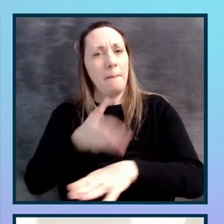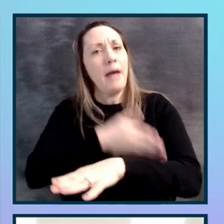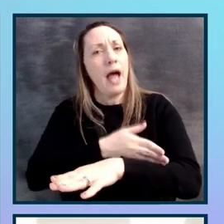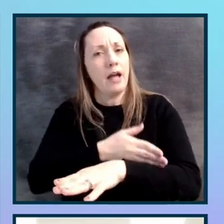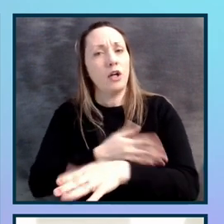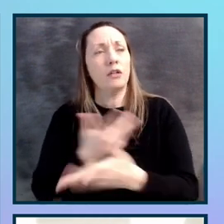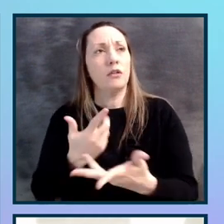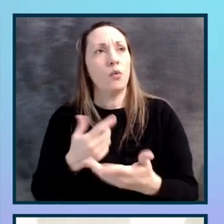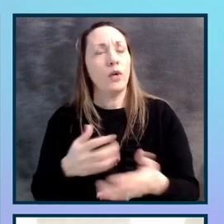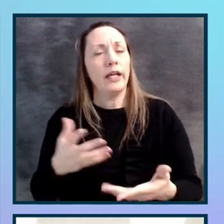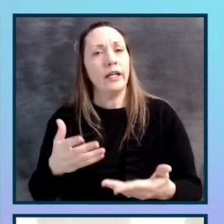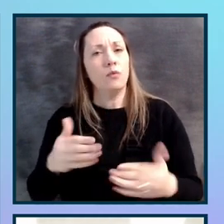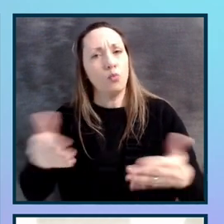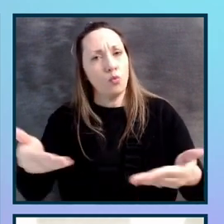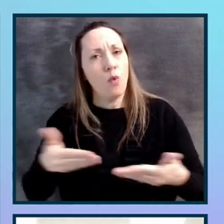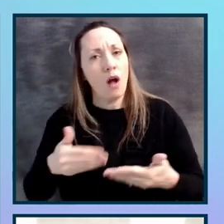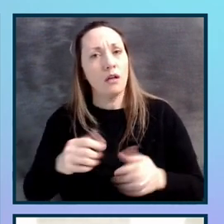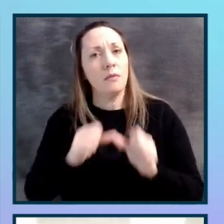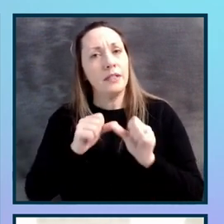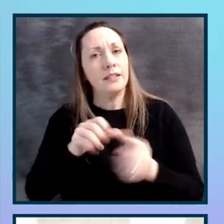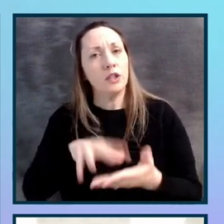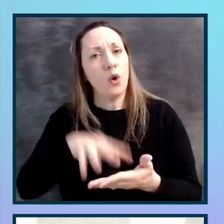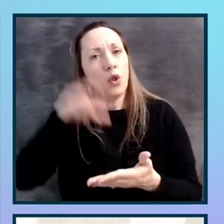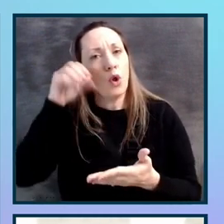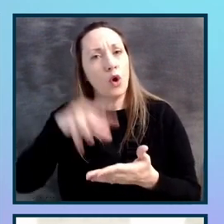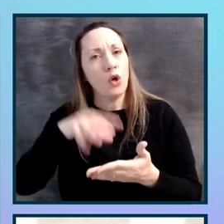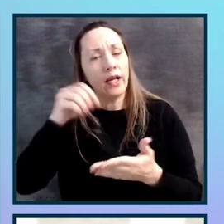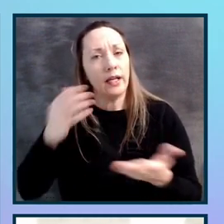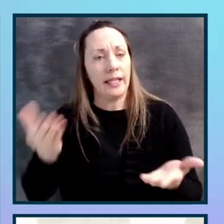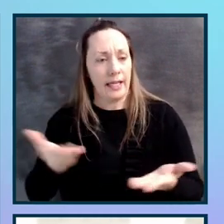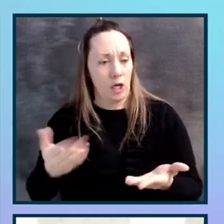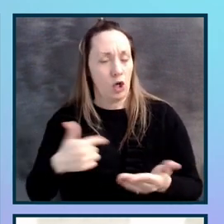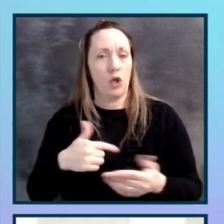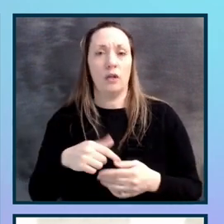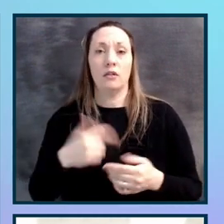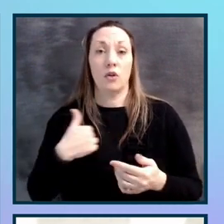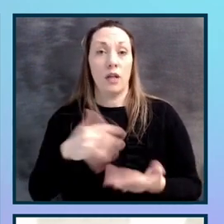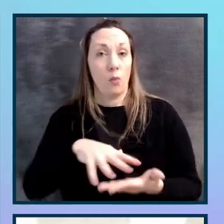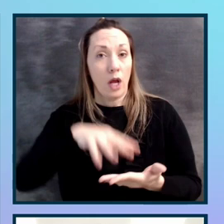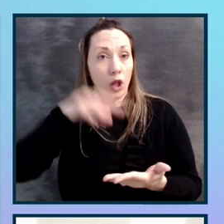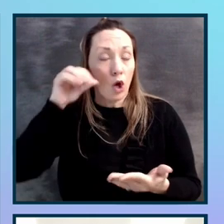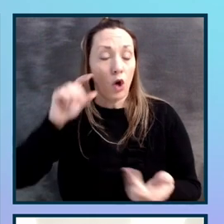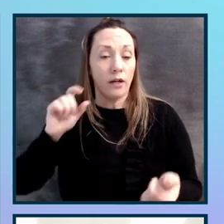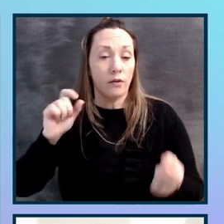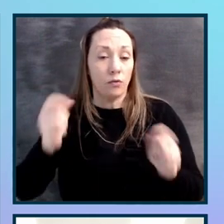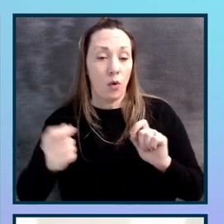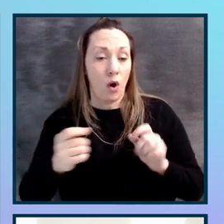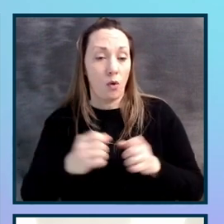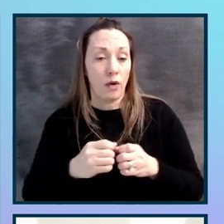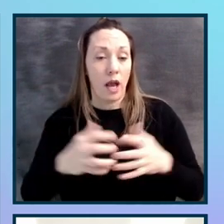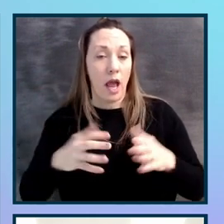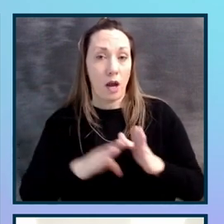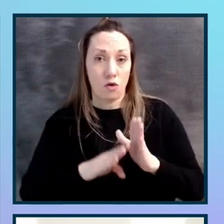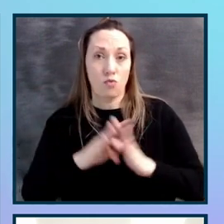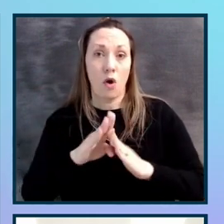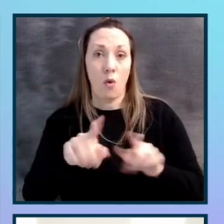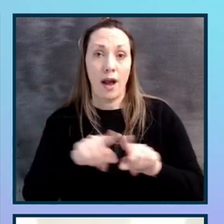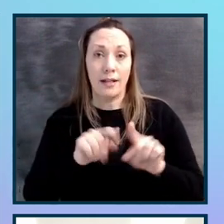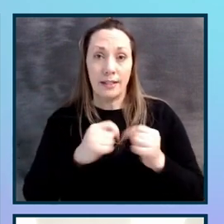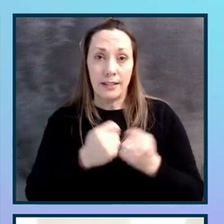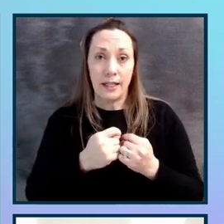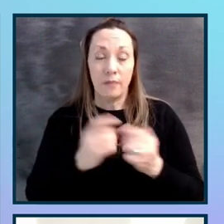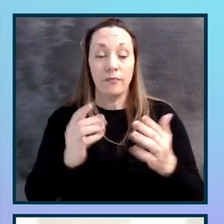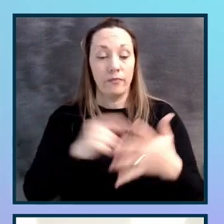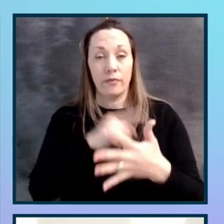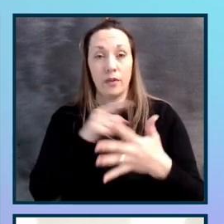learning strategy at user testing so that we learn and evolve and grow as a team. We drive results